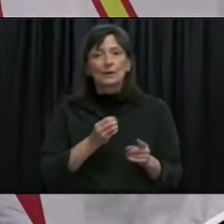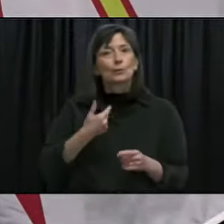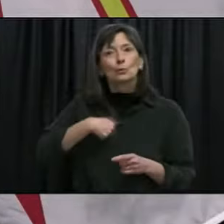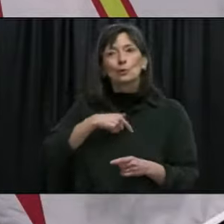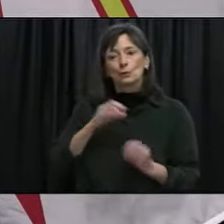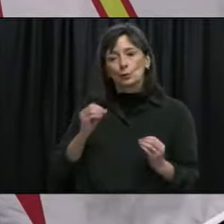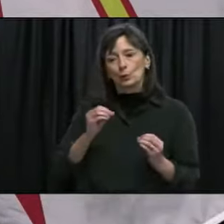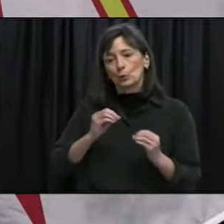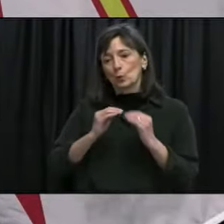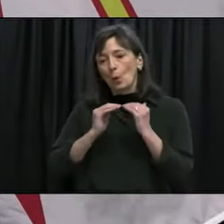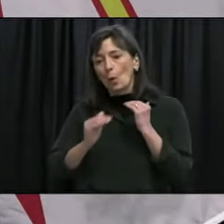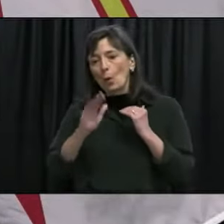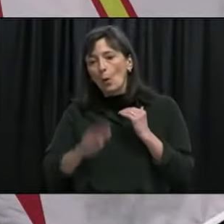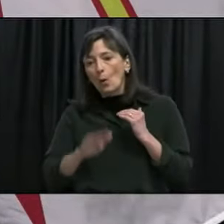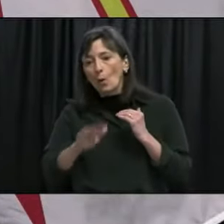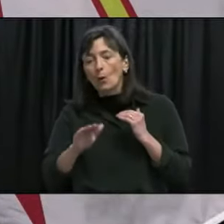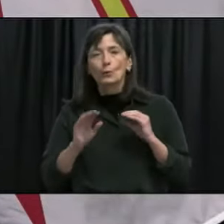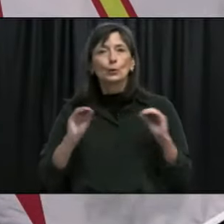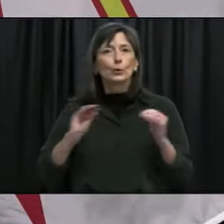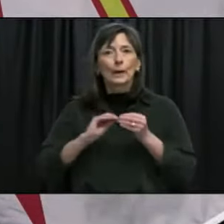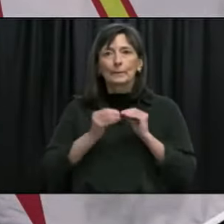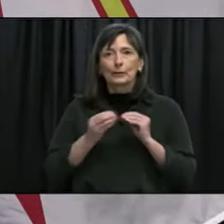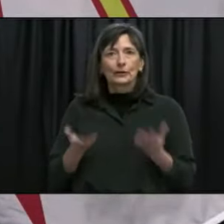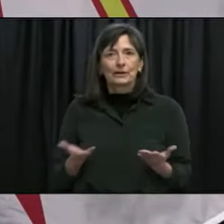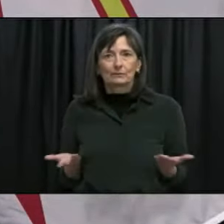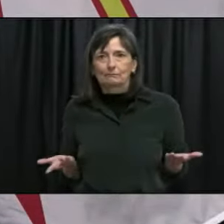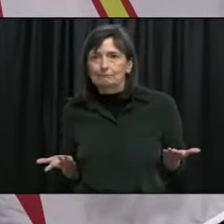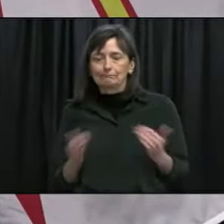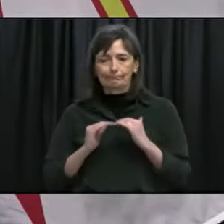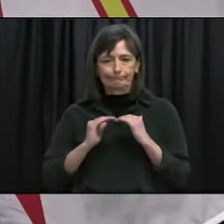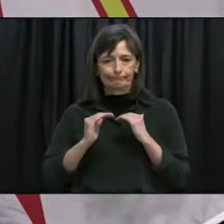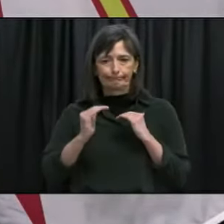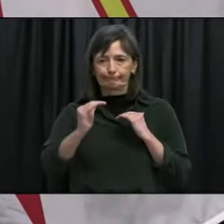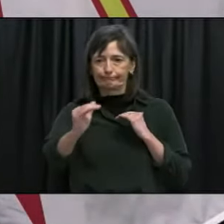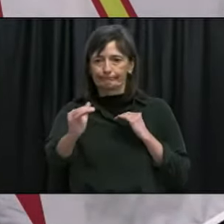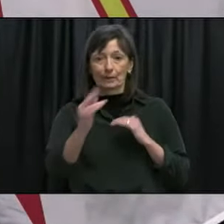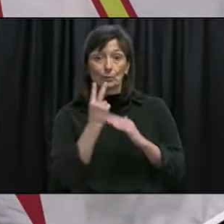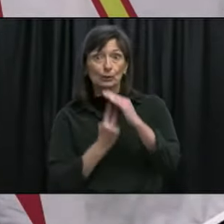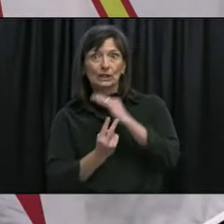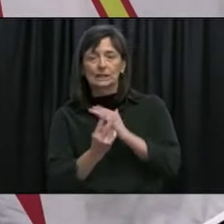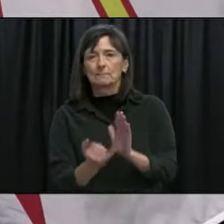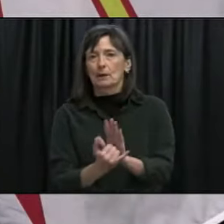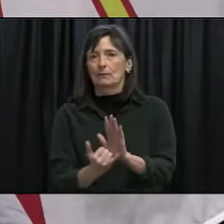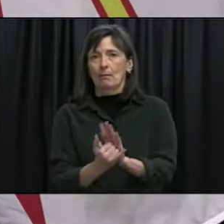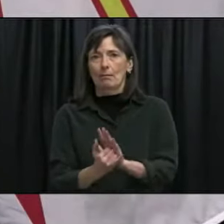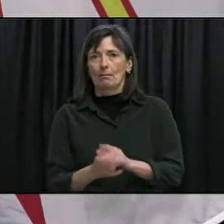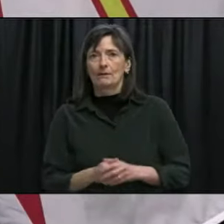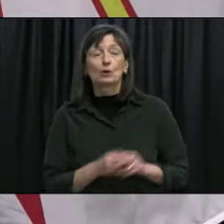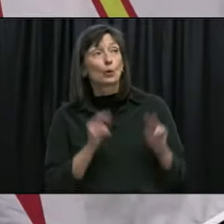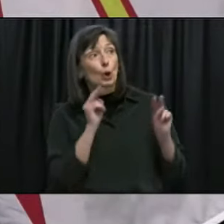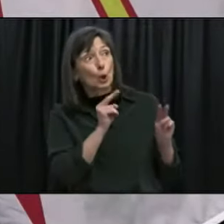look forward and there was no pattern there because we had no cases at the time of our discussion with the Premier